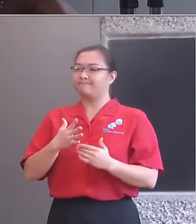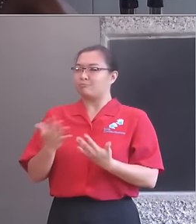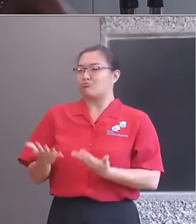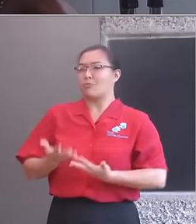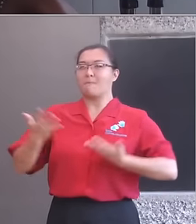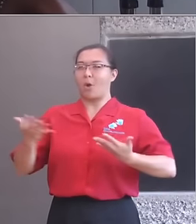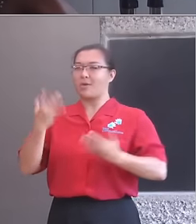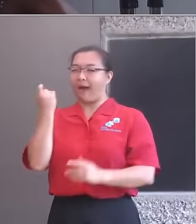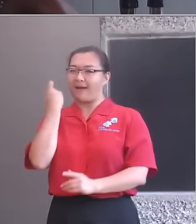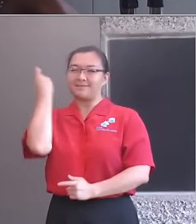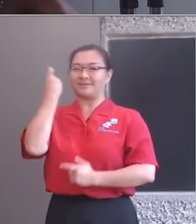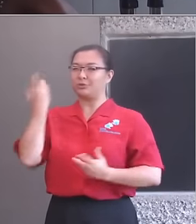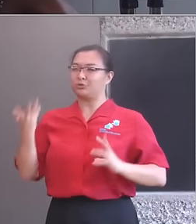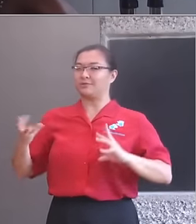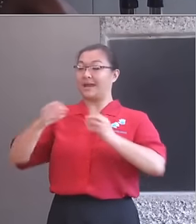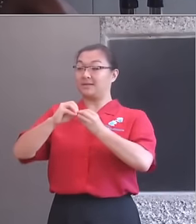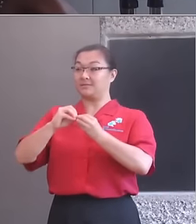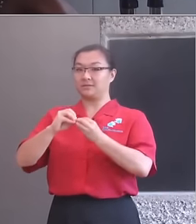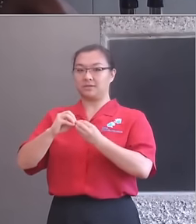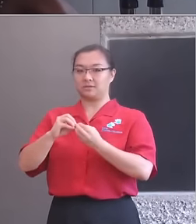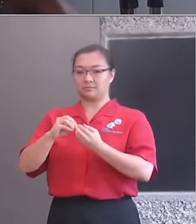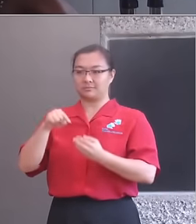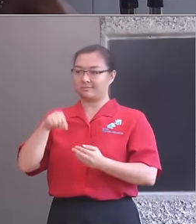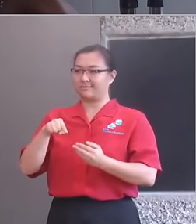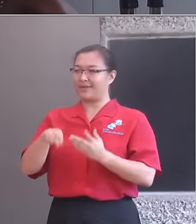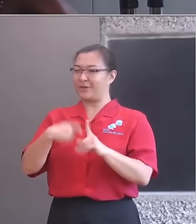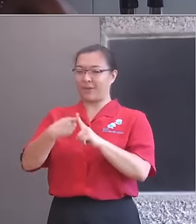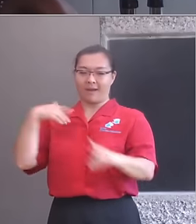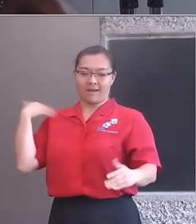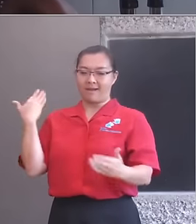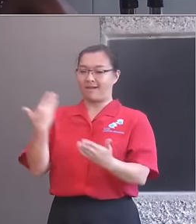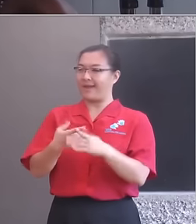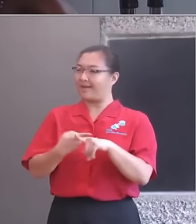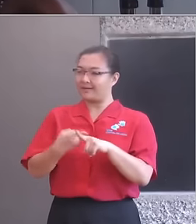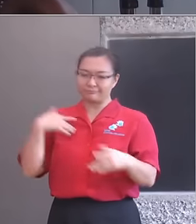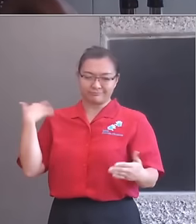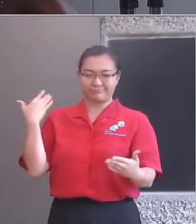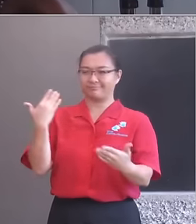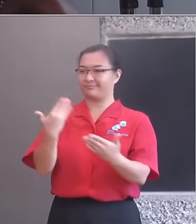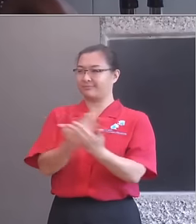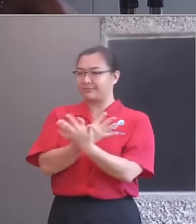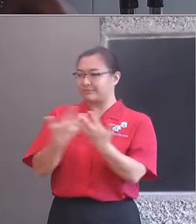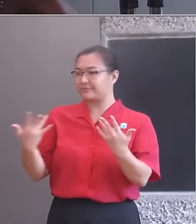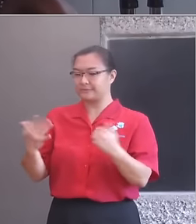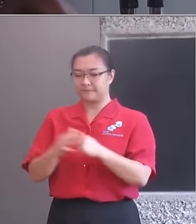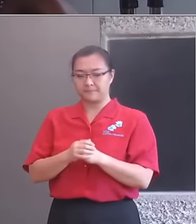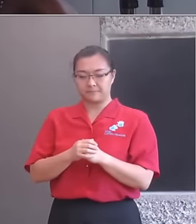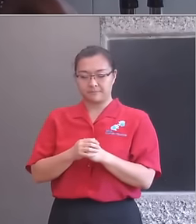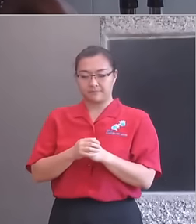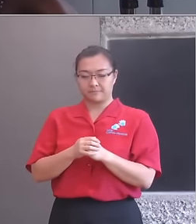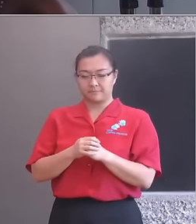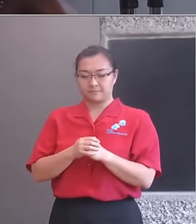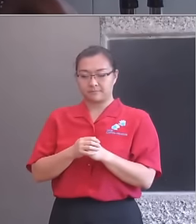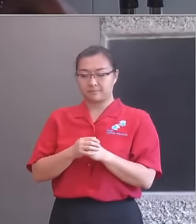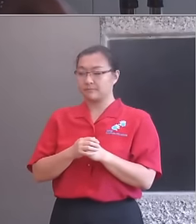advantage that we enjoy. And while the moral argument for the way that a cultural education enriches children and young people is